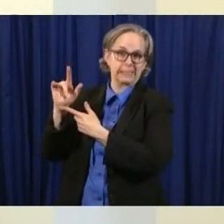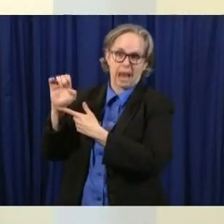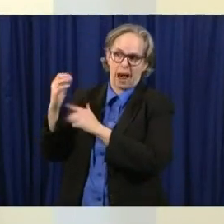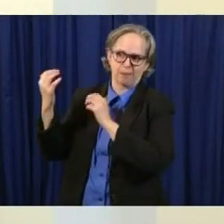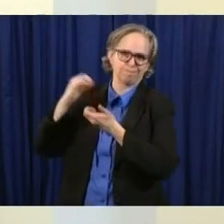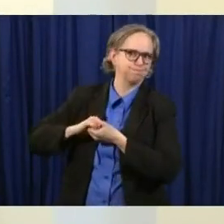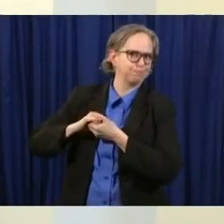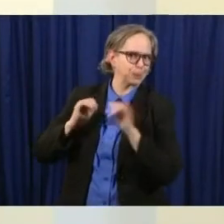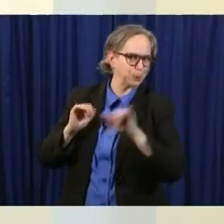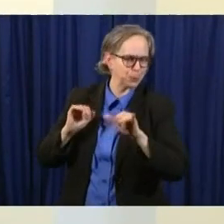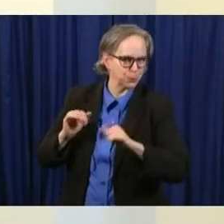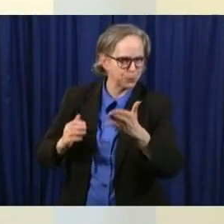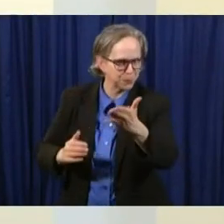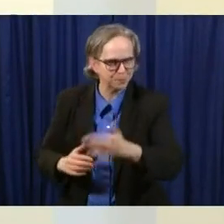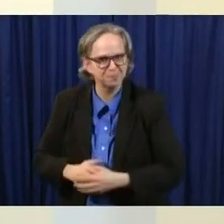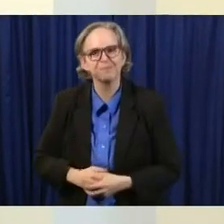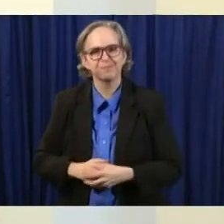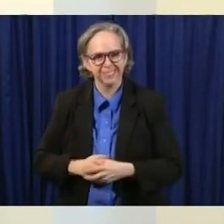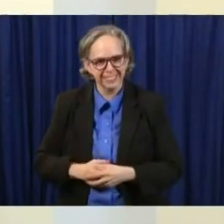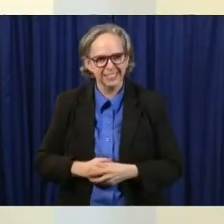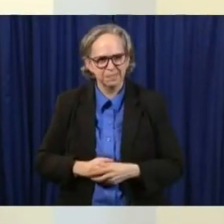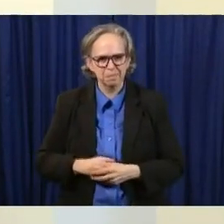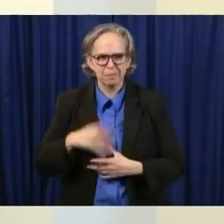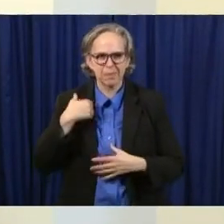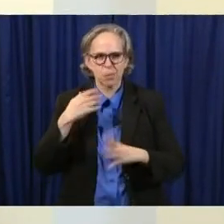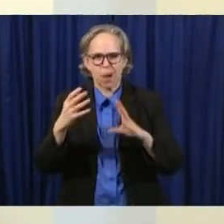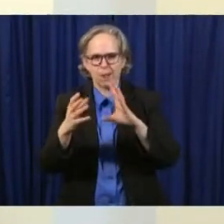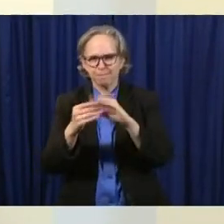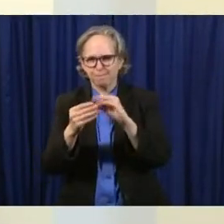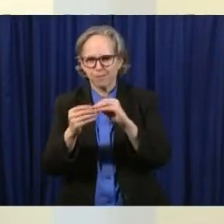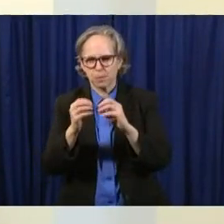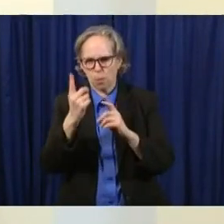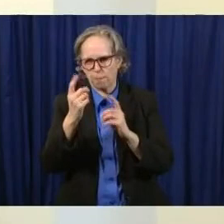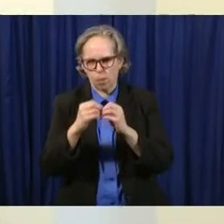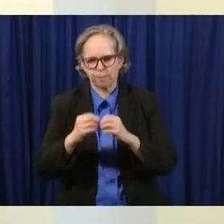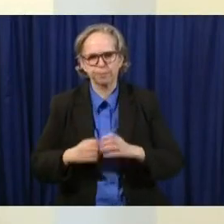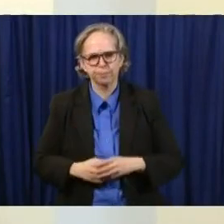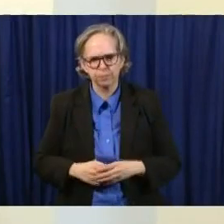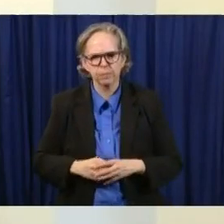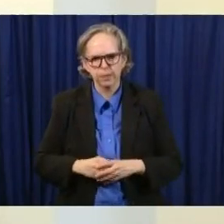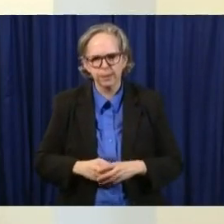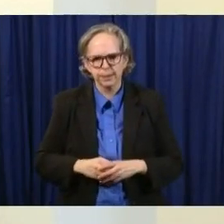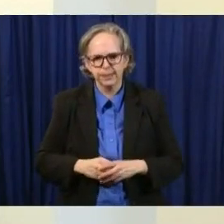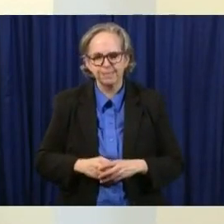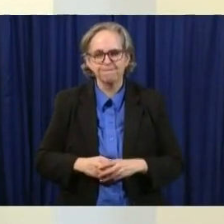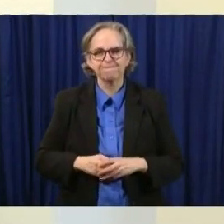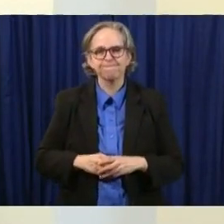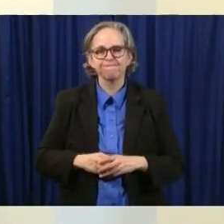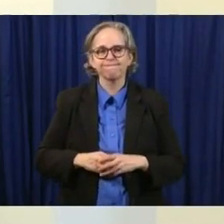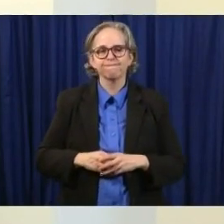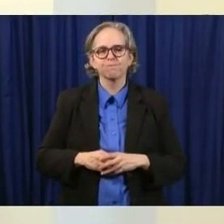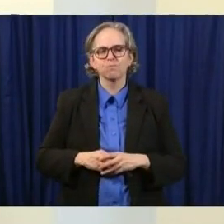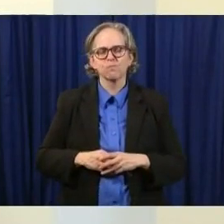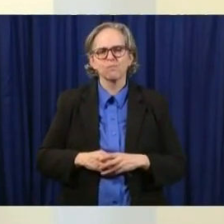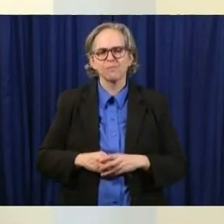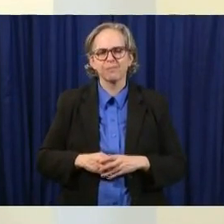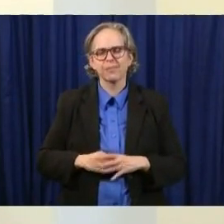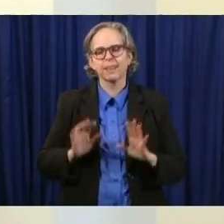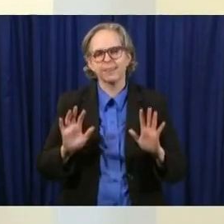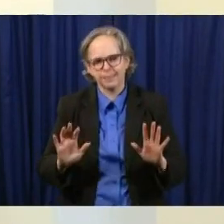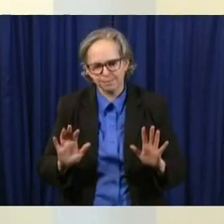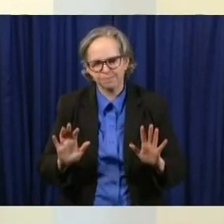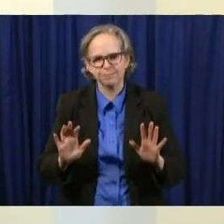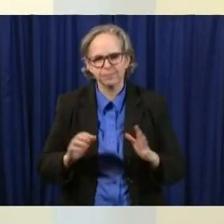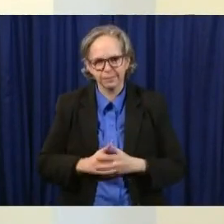add to what um the governor and lieutenant governor said i have felt all along that and i think we really have to